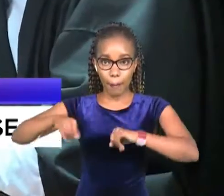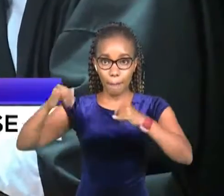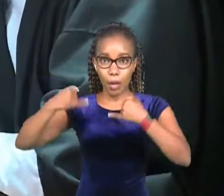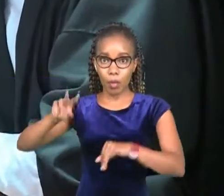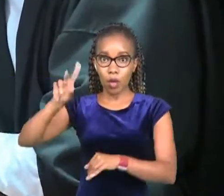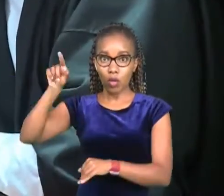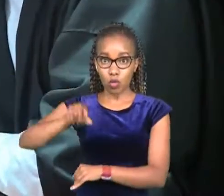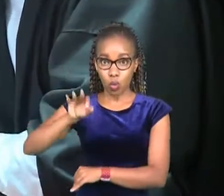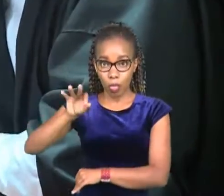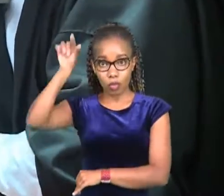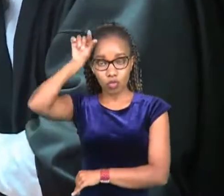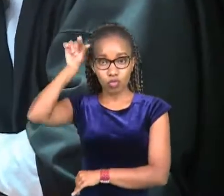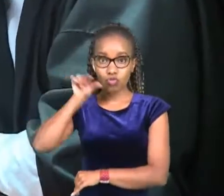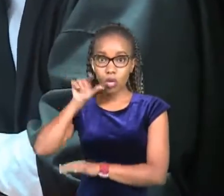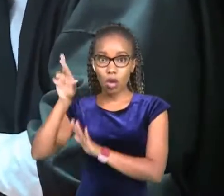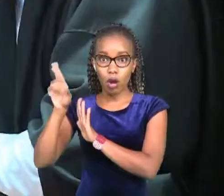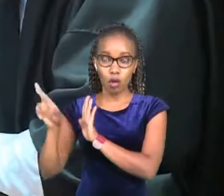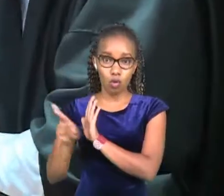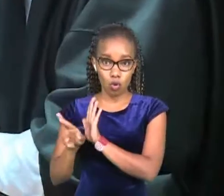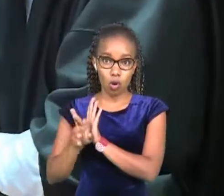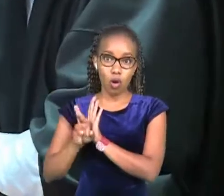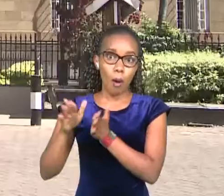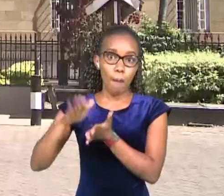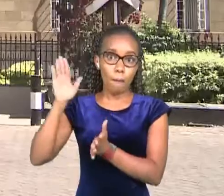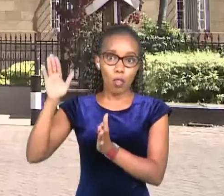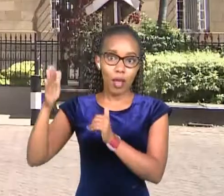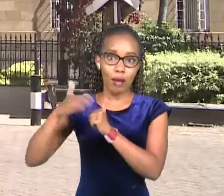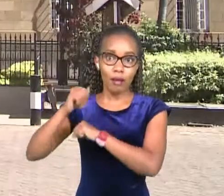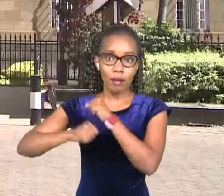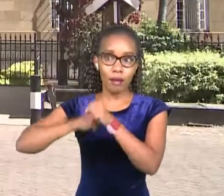-thirds gender rule for over nine years